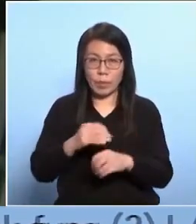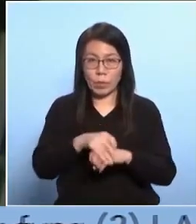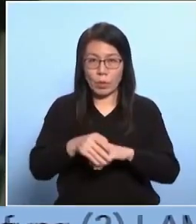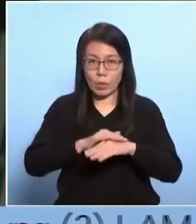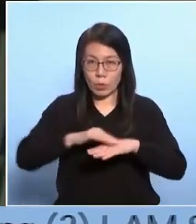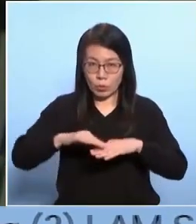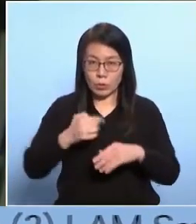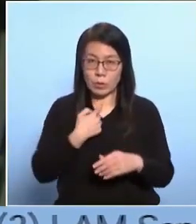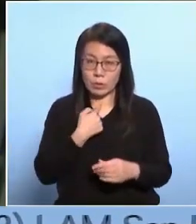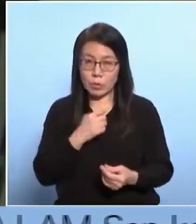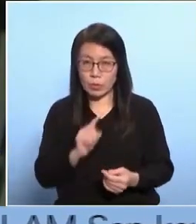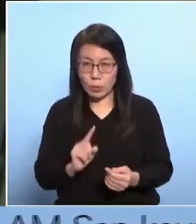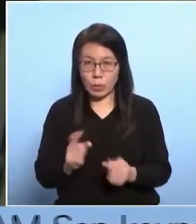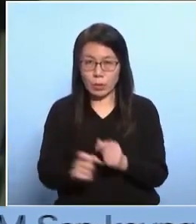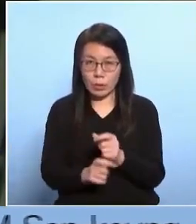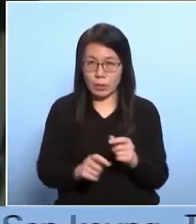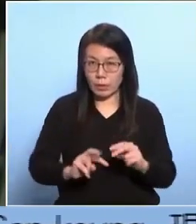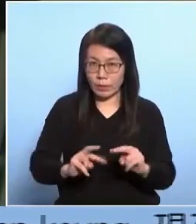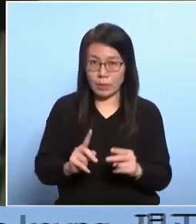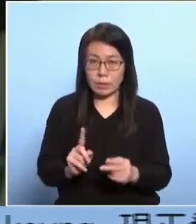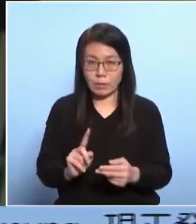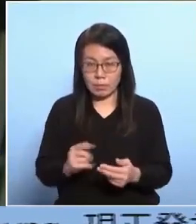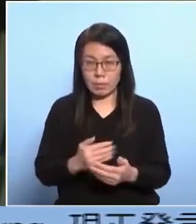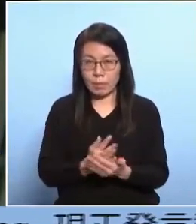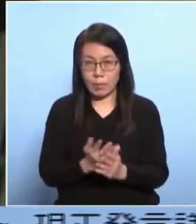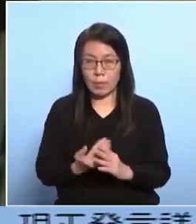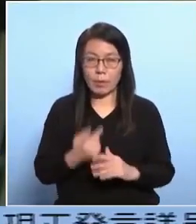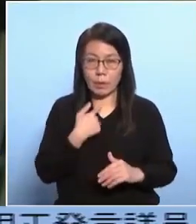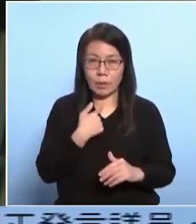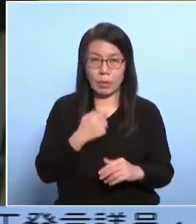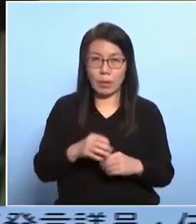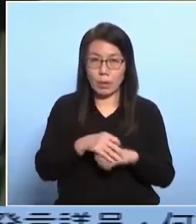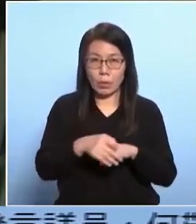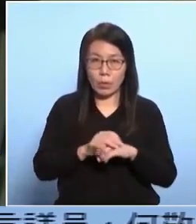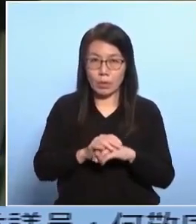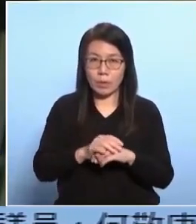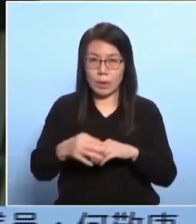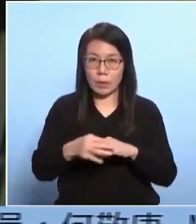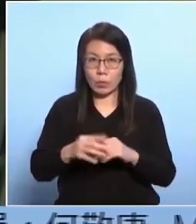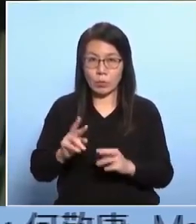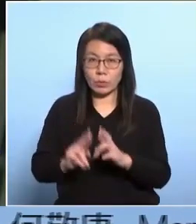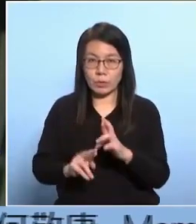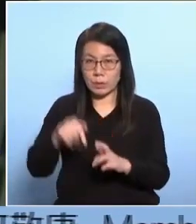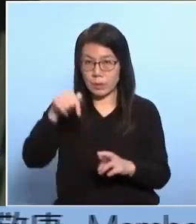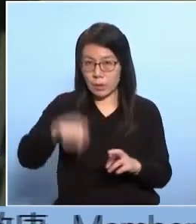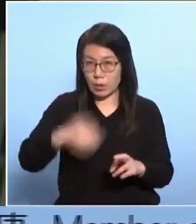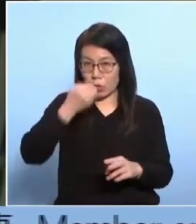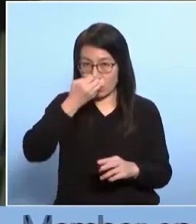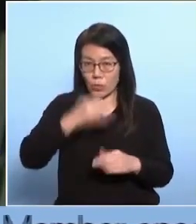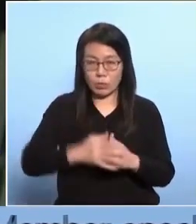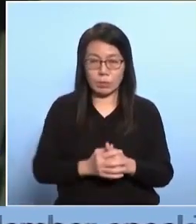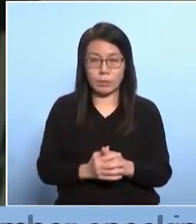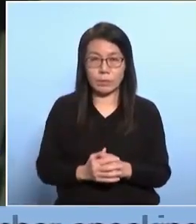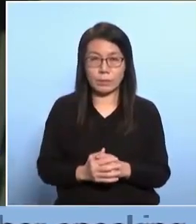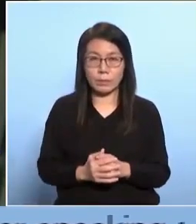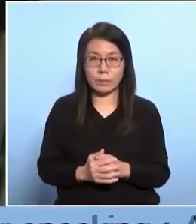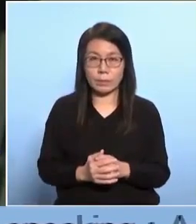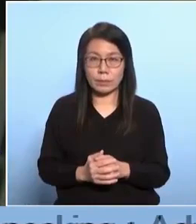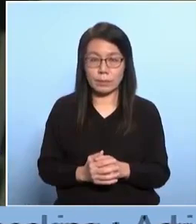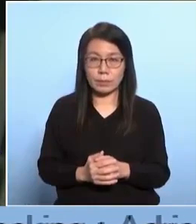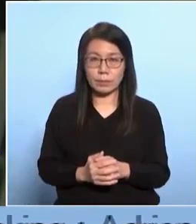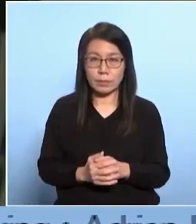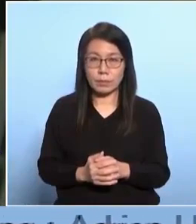Given Hong Kong's stature as an international financial center, the legislation's precise delineation of offenses